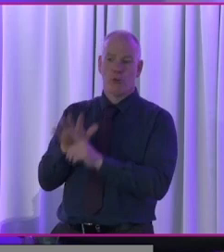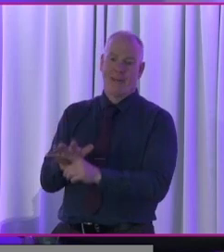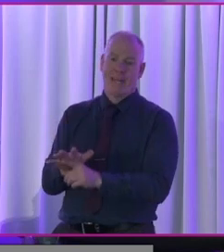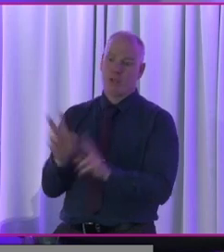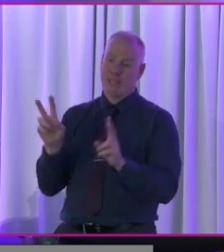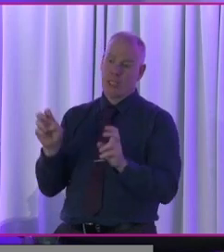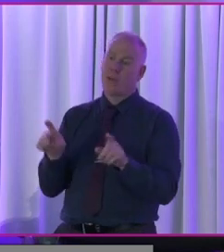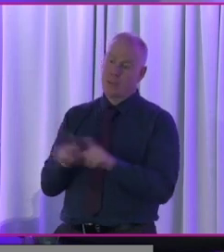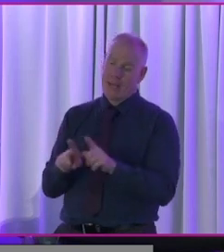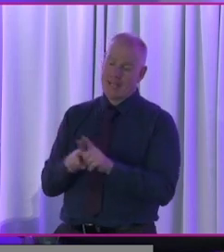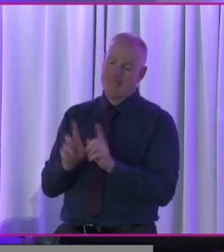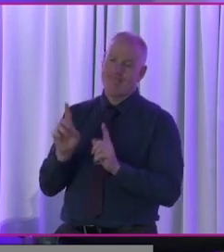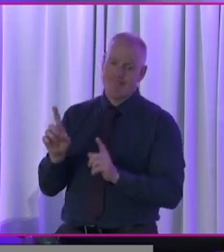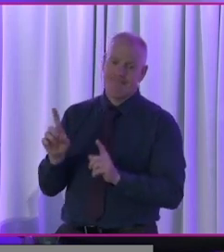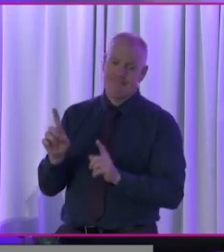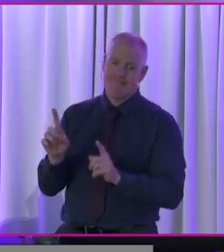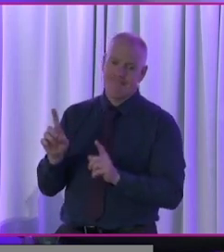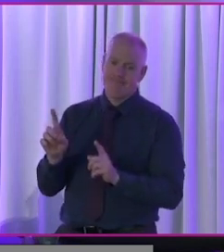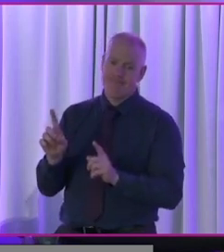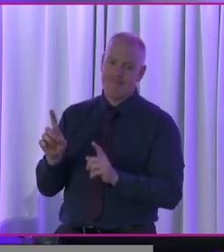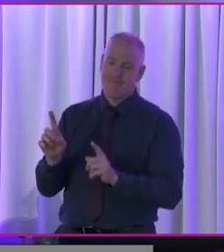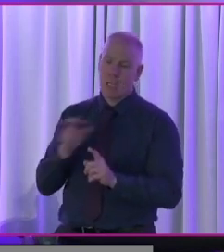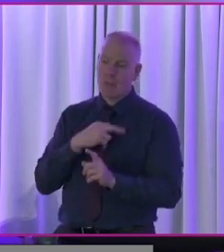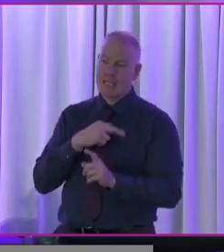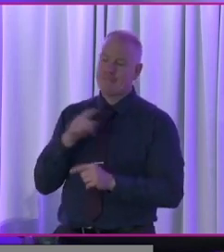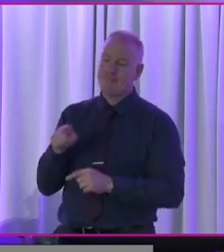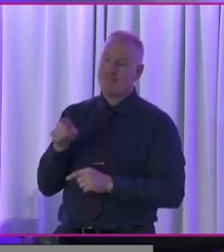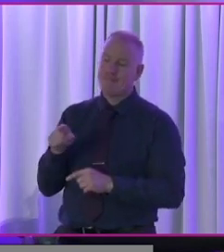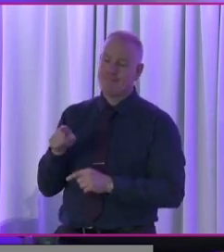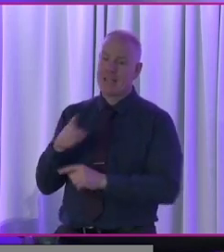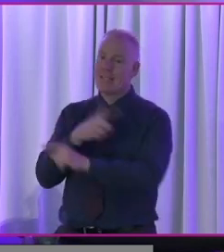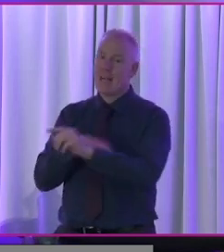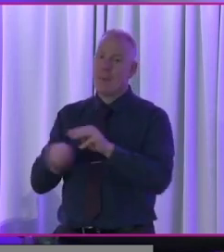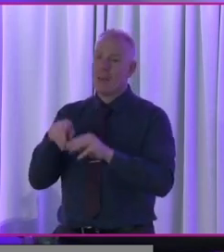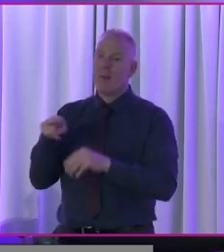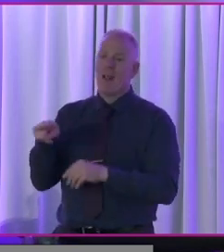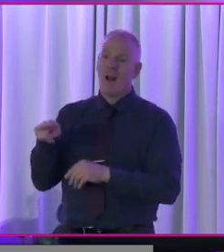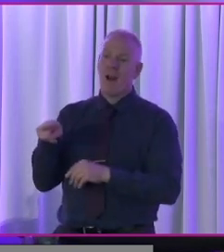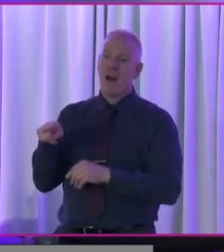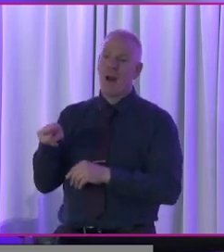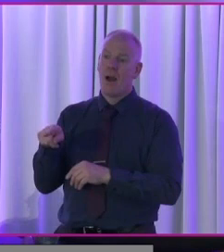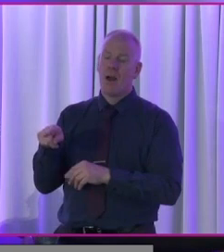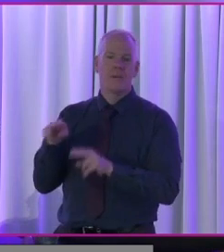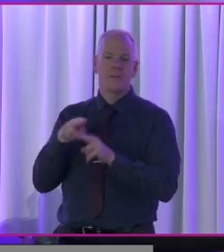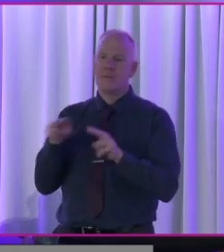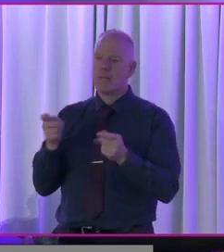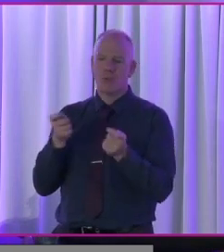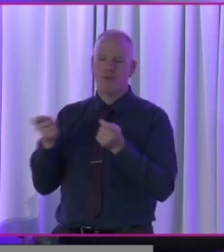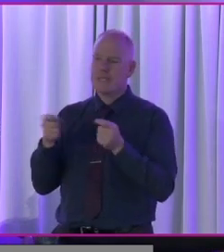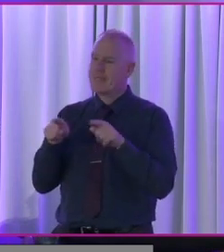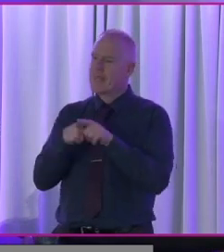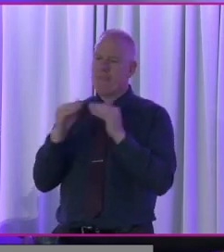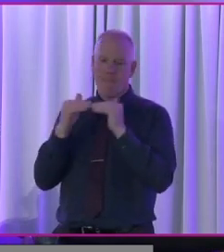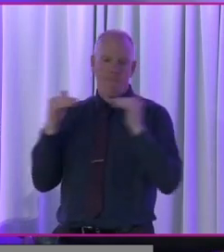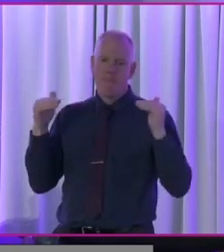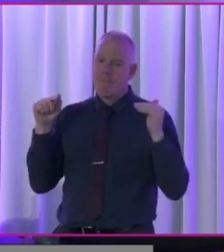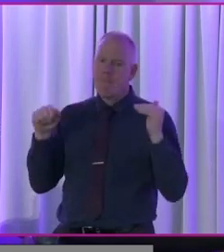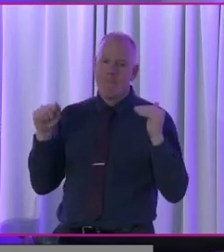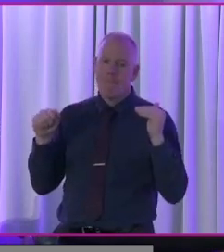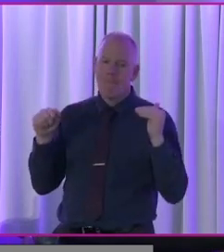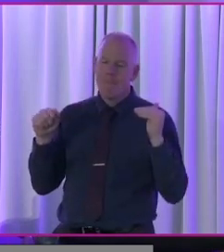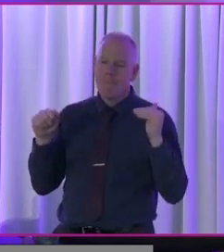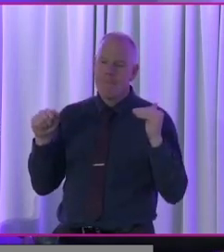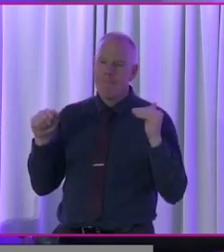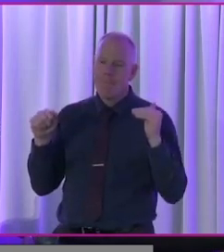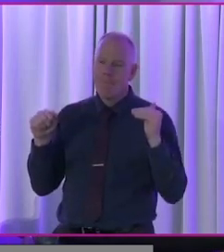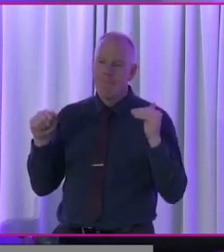issue as well. Uh, and it, it's about the fact that, uh, disabled people, uh, are not being treated equally, uh, and